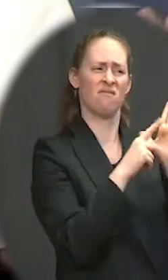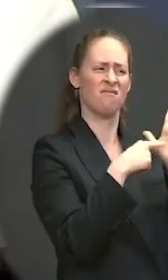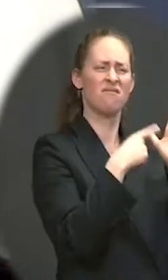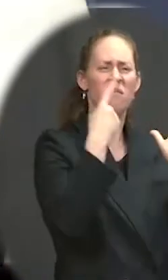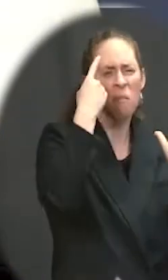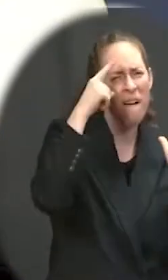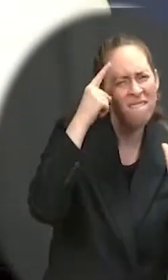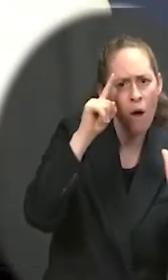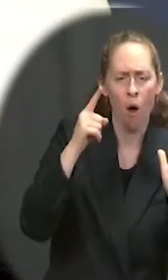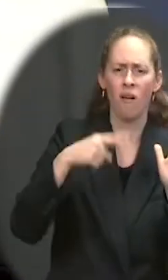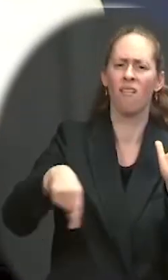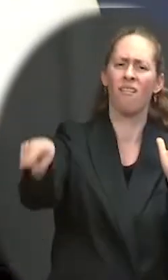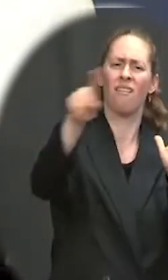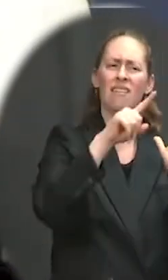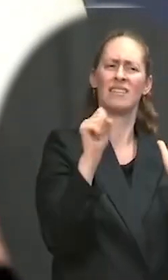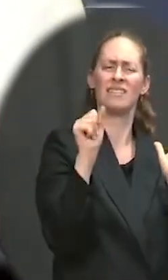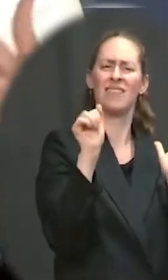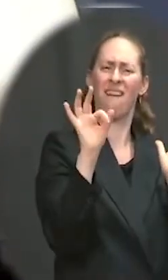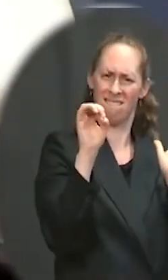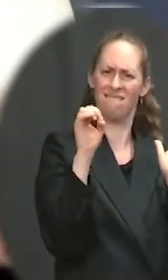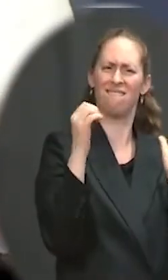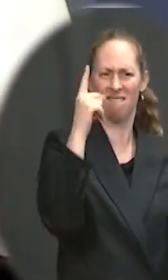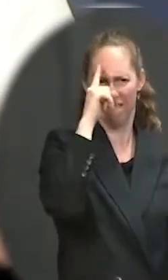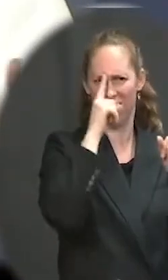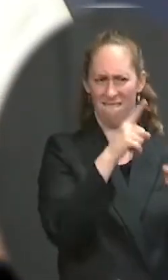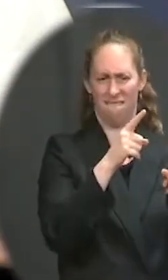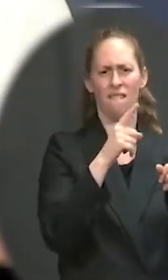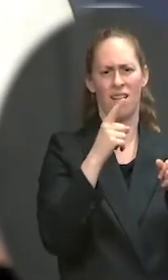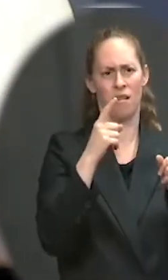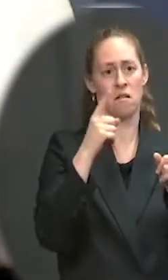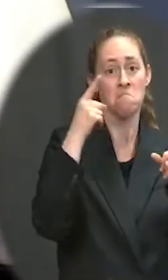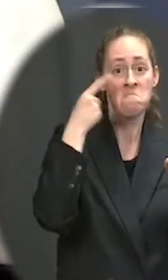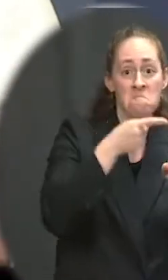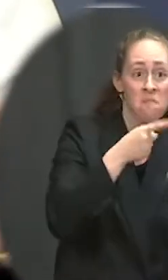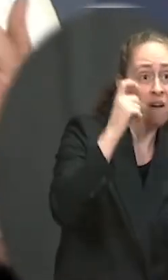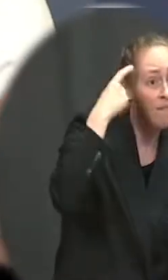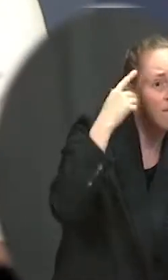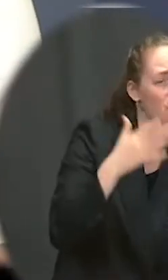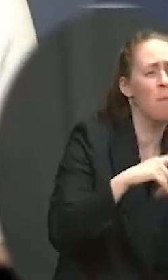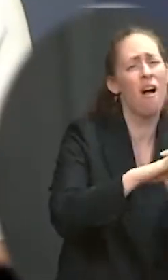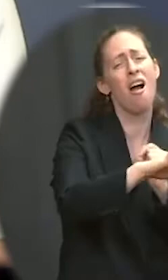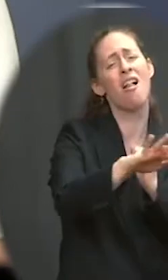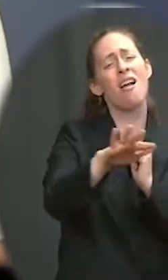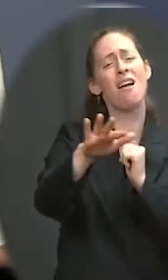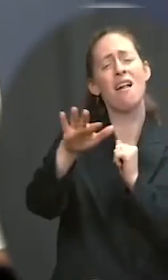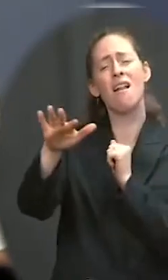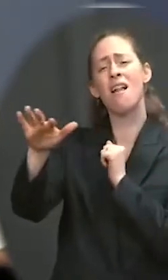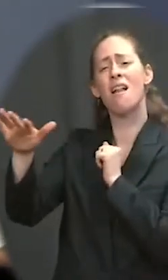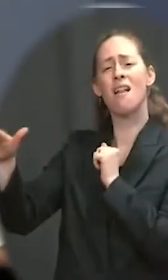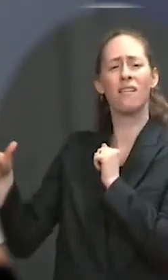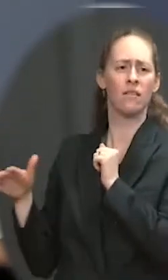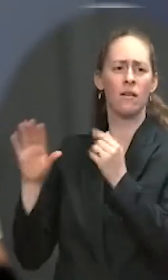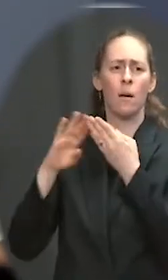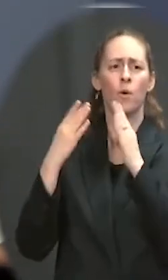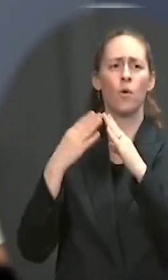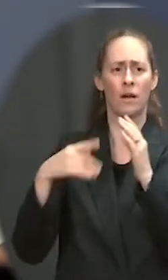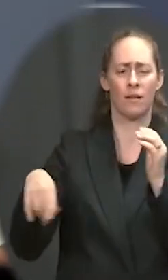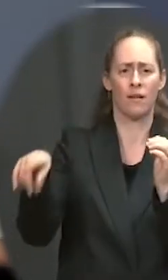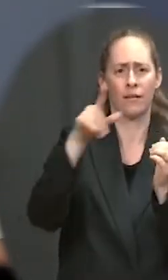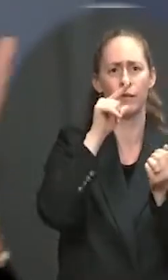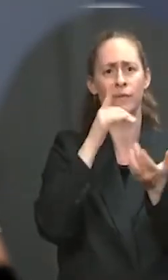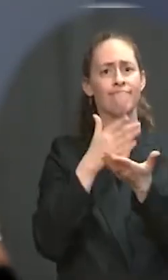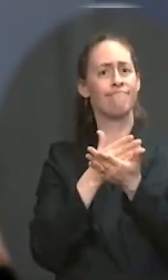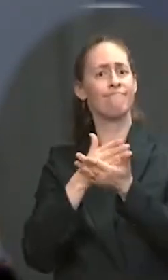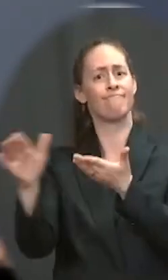governors and leaders of states, of course, but people in communities, families, kids, people who are in vulnerable populations, and that